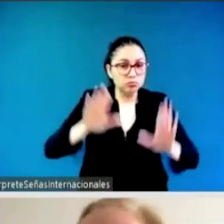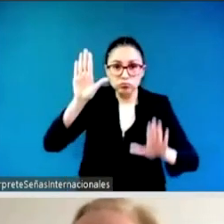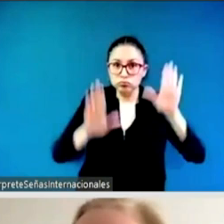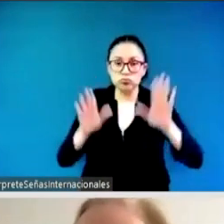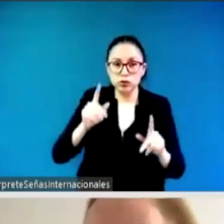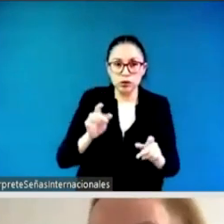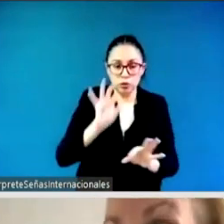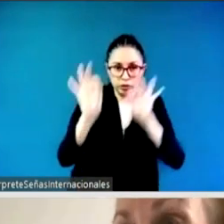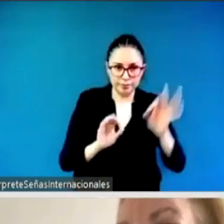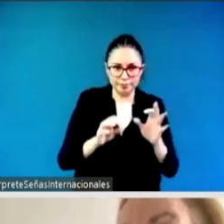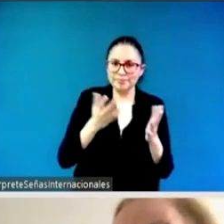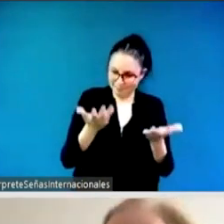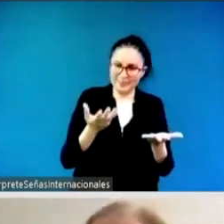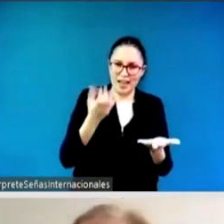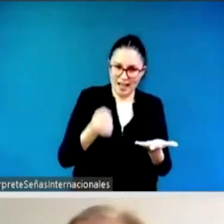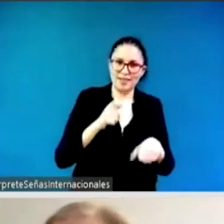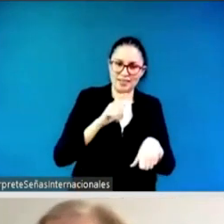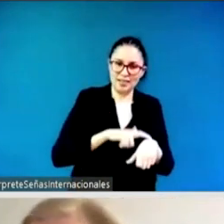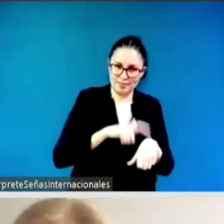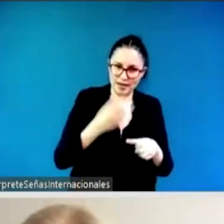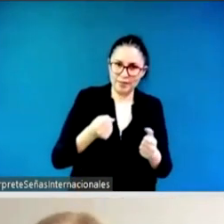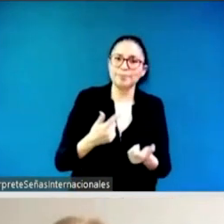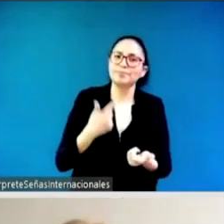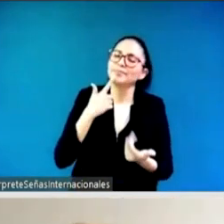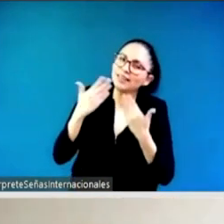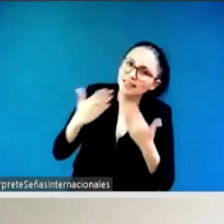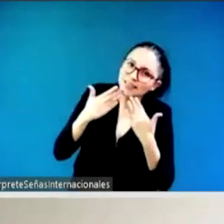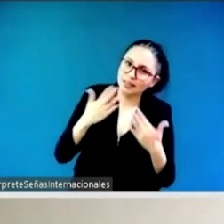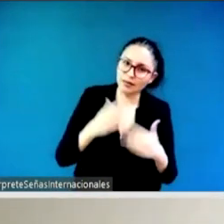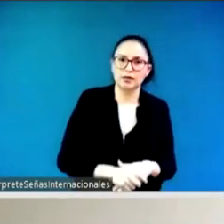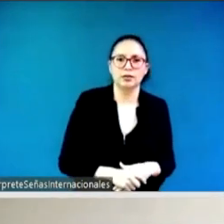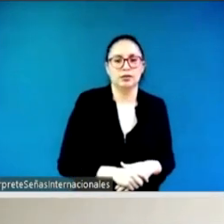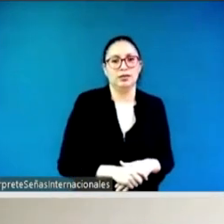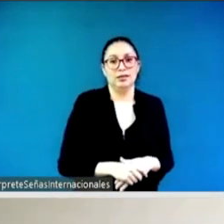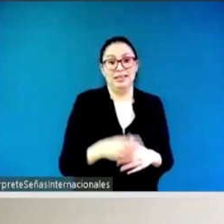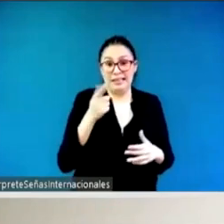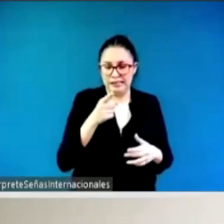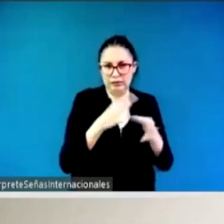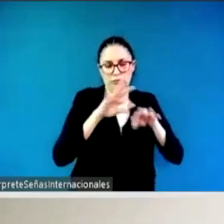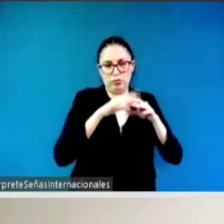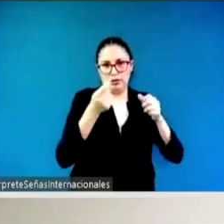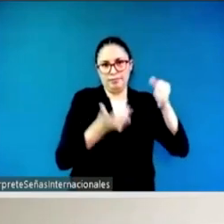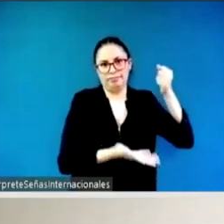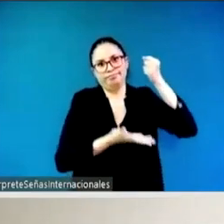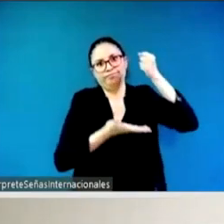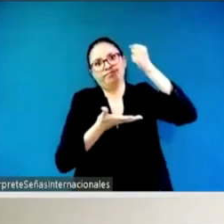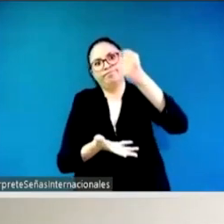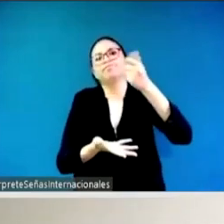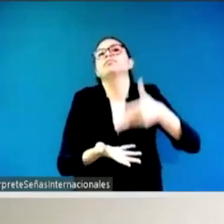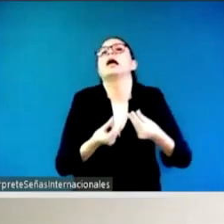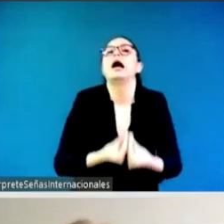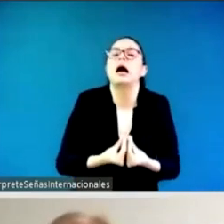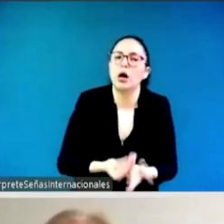million dollar question right so um let me first underscore very much what's it is that there is a huge difference between